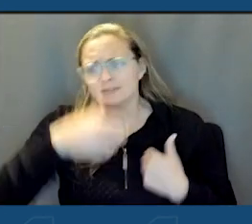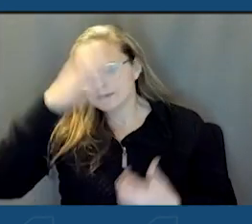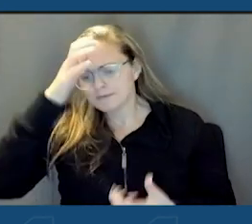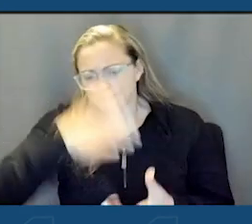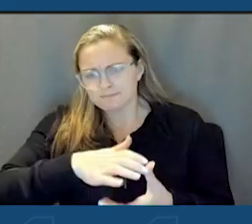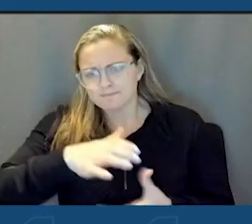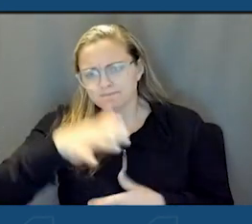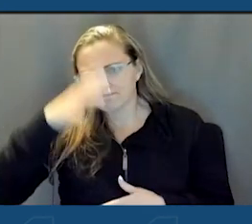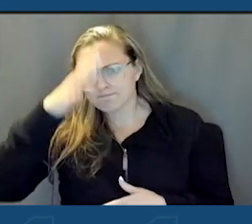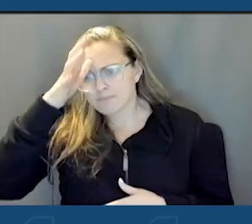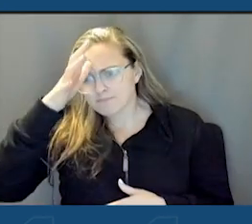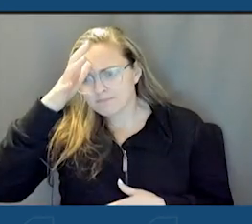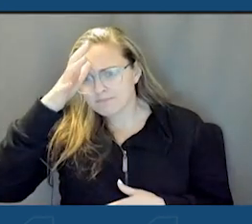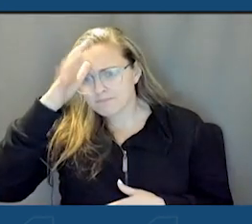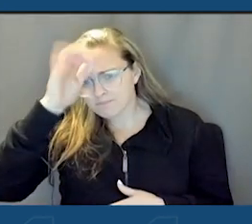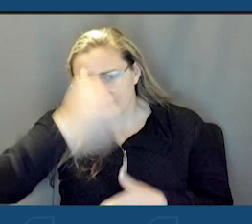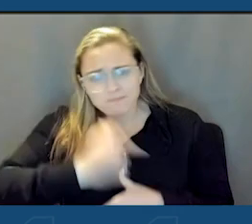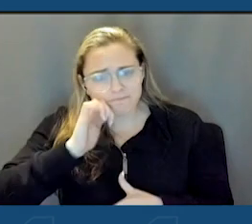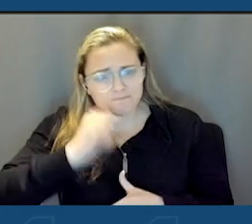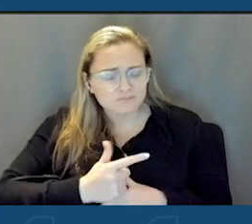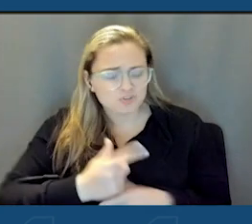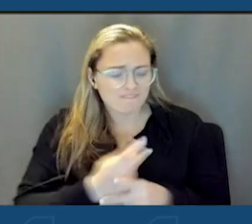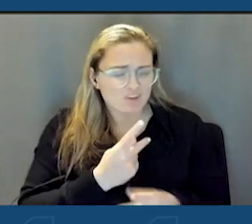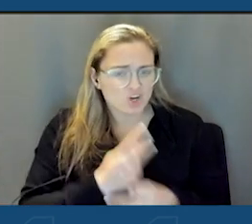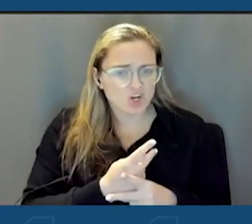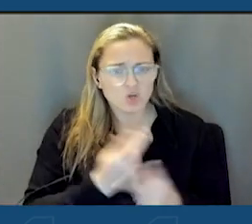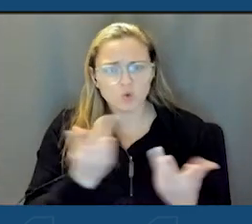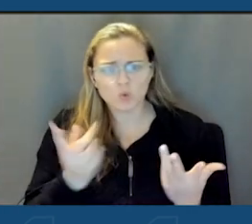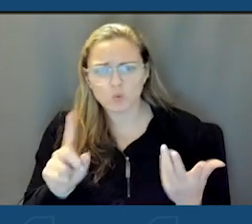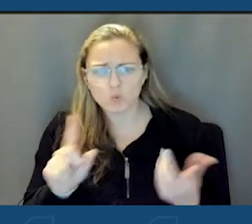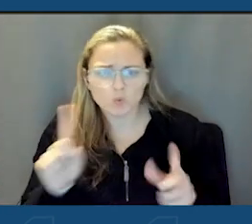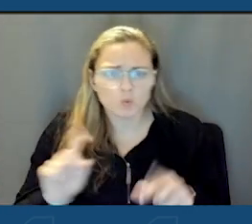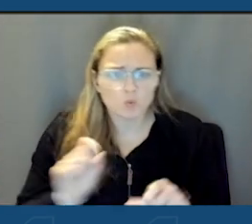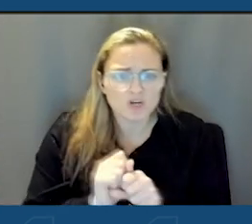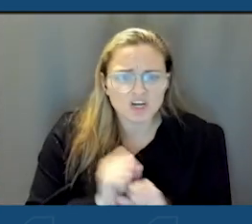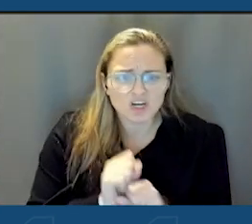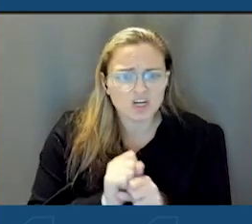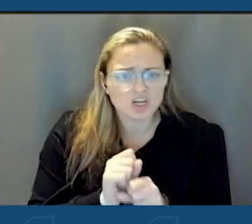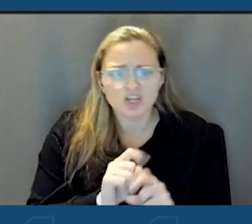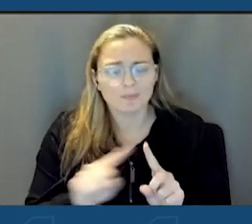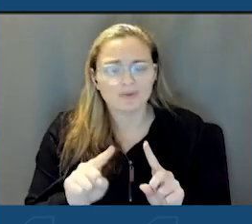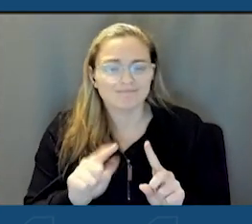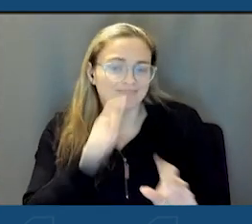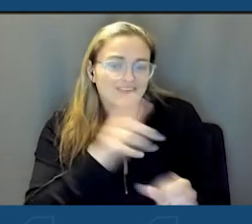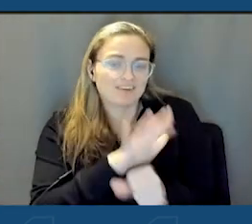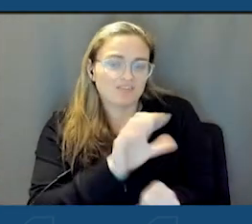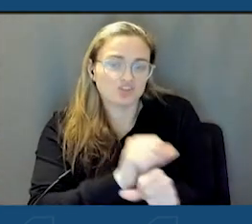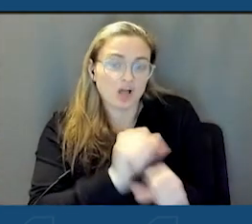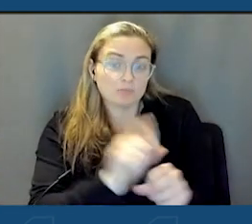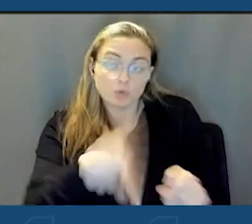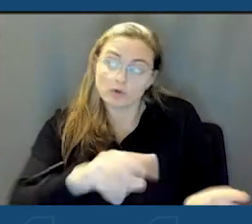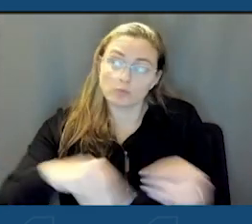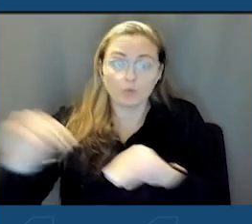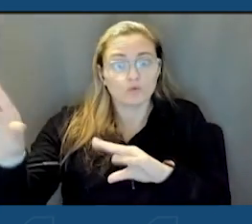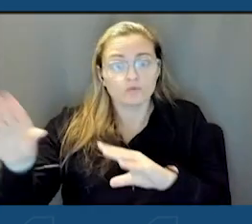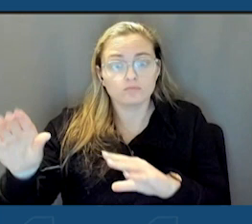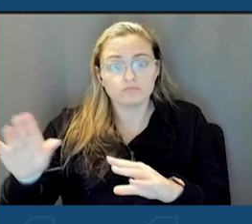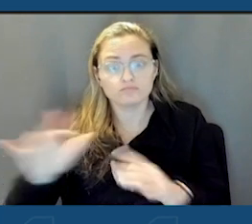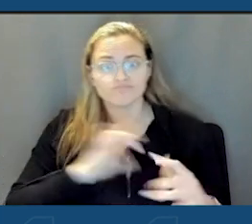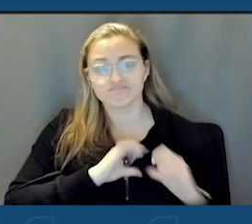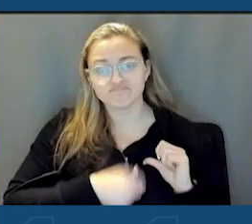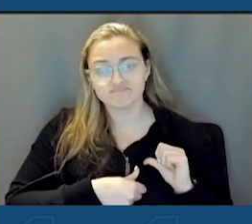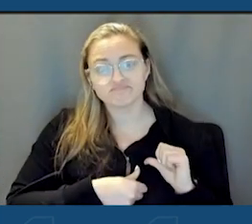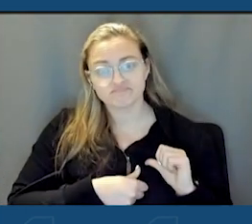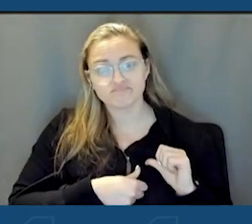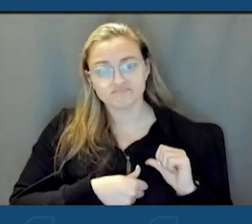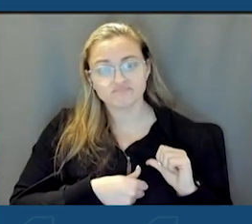they're going to go, it was not western New York. They all wanted to stay. They wanted to raise their kids around family. could not because there were not enough jobs. And that was a heartbreak. We exported,